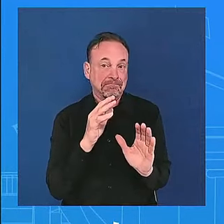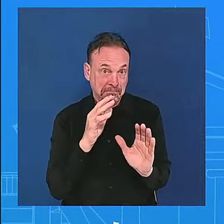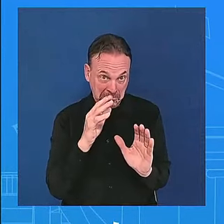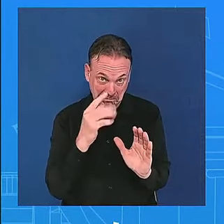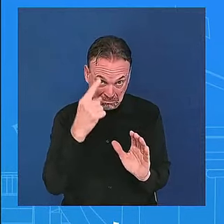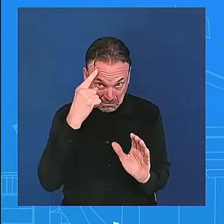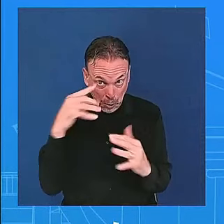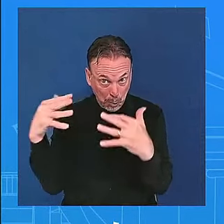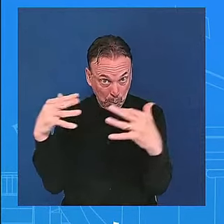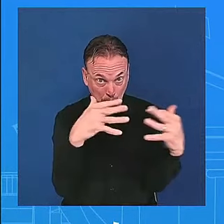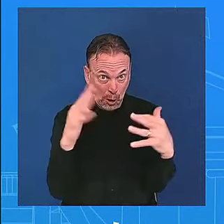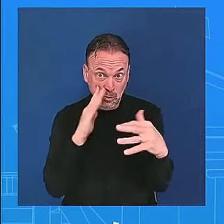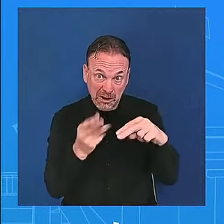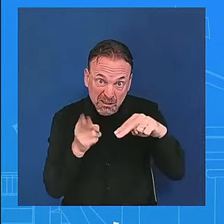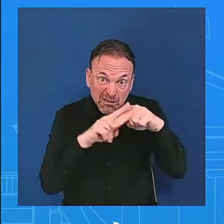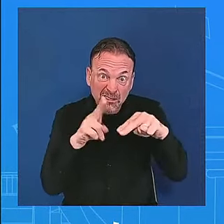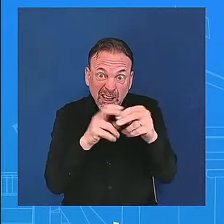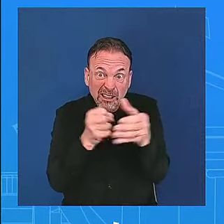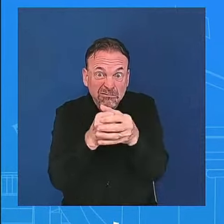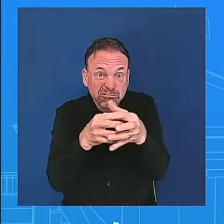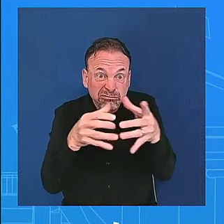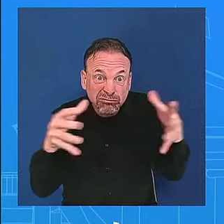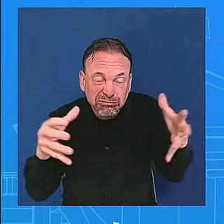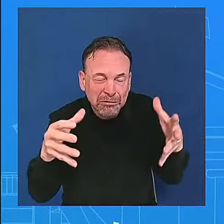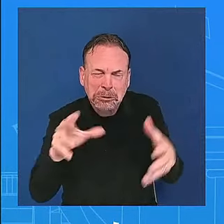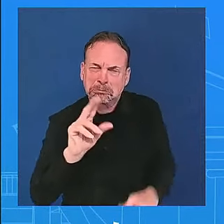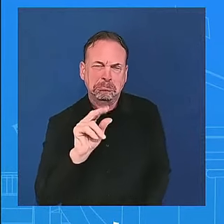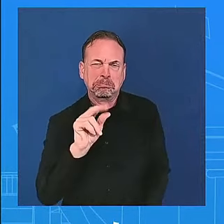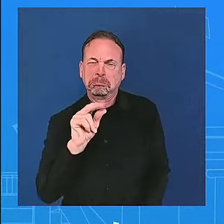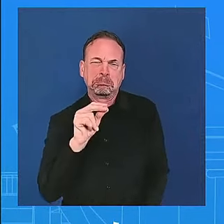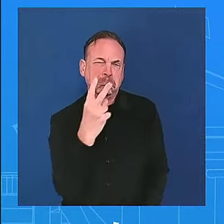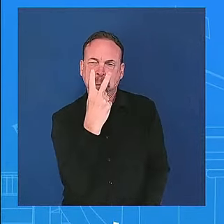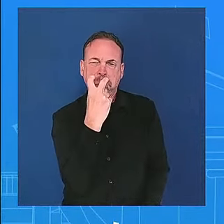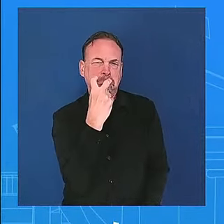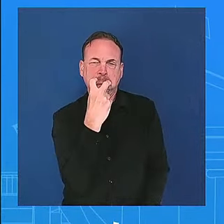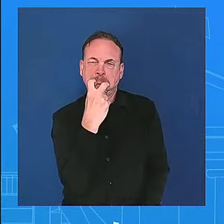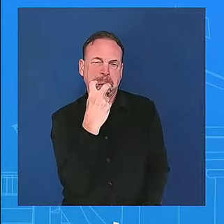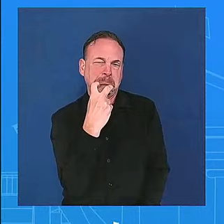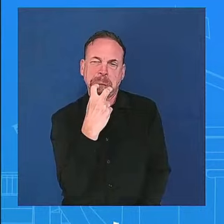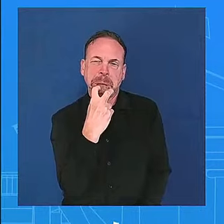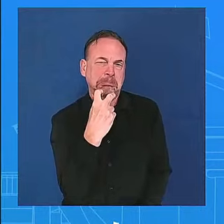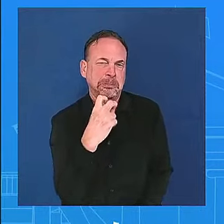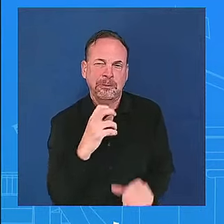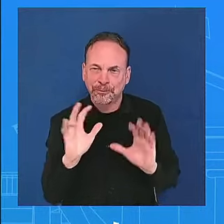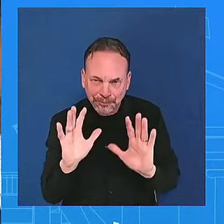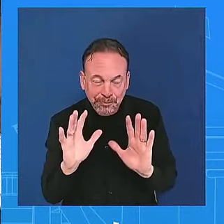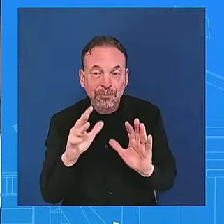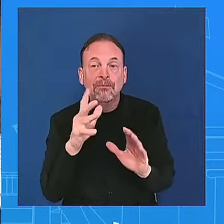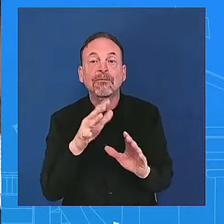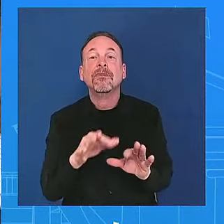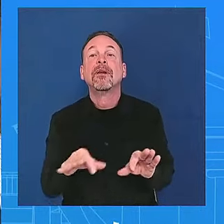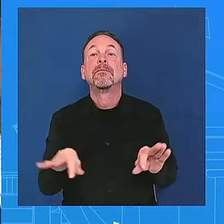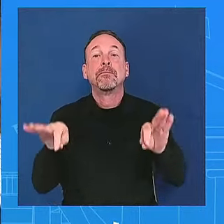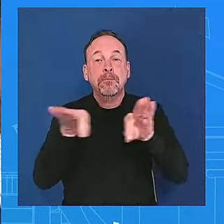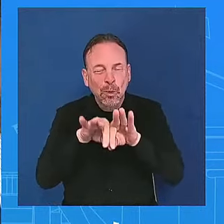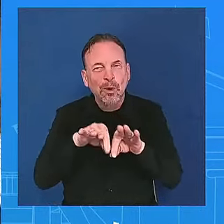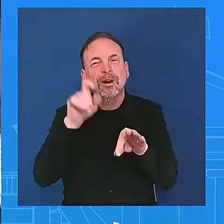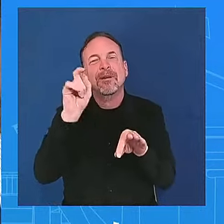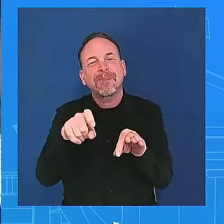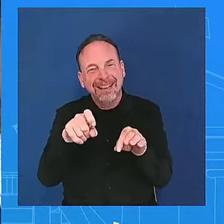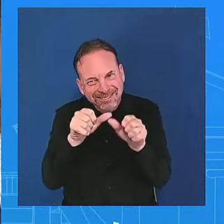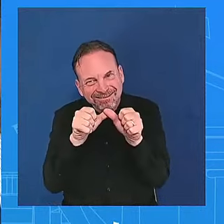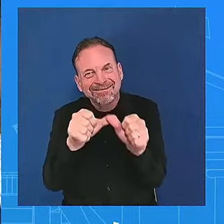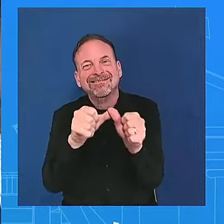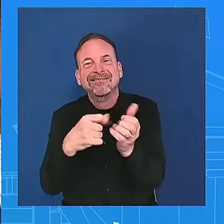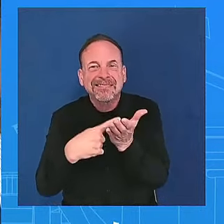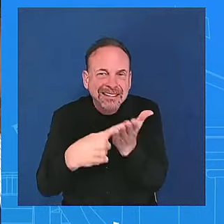and that's why it's important to get to a diplomatic solution here uh and so did the president get any sense during that meeting last week